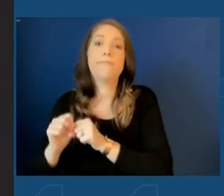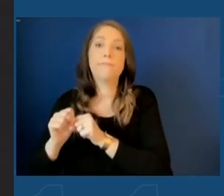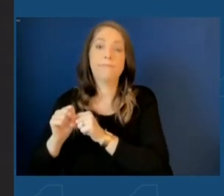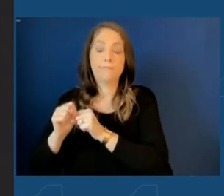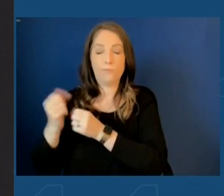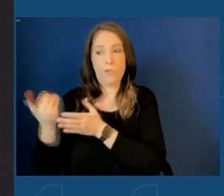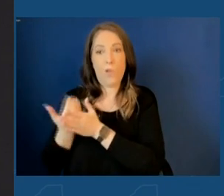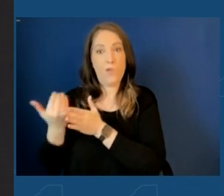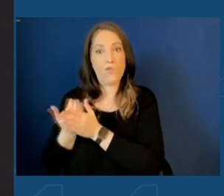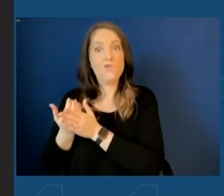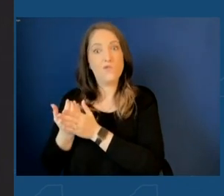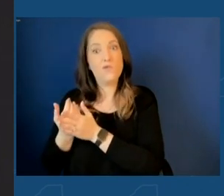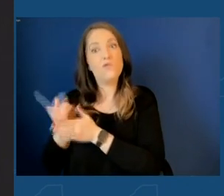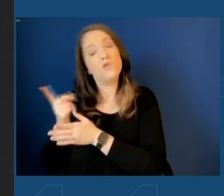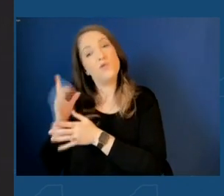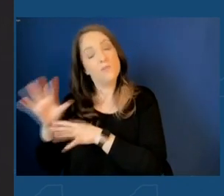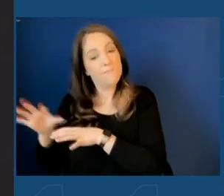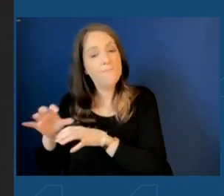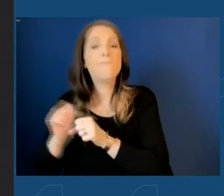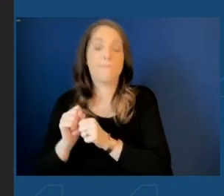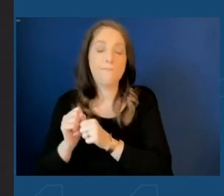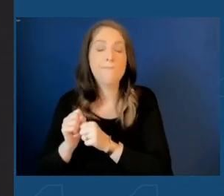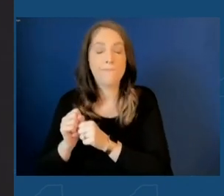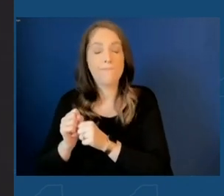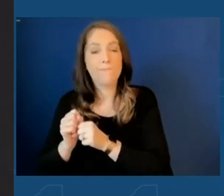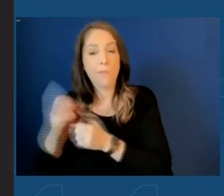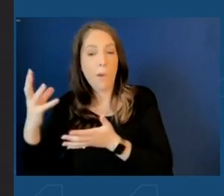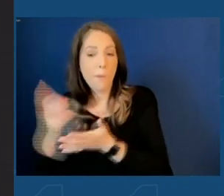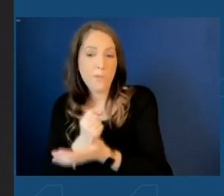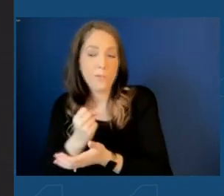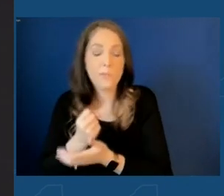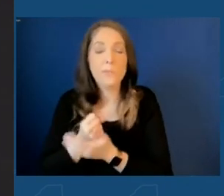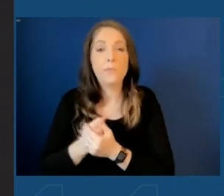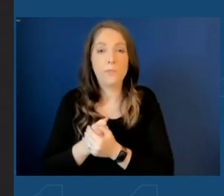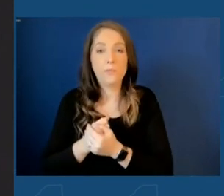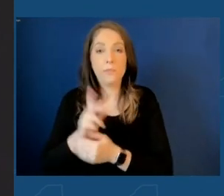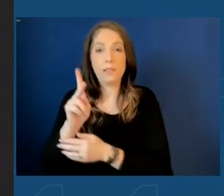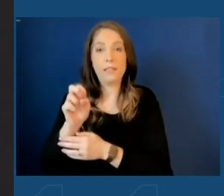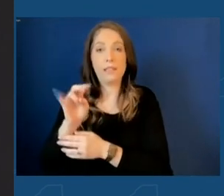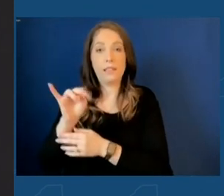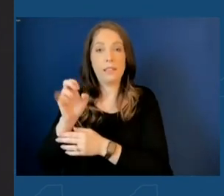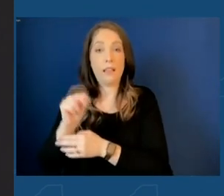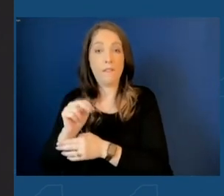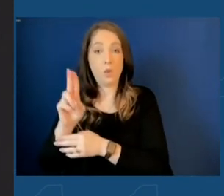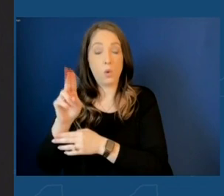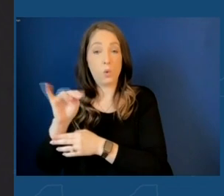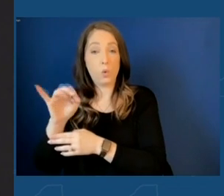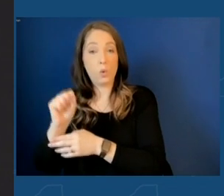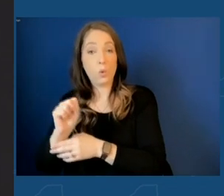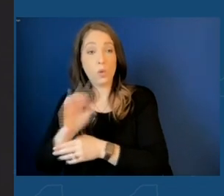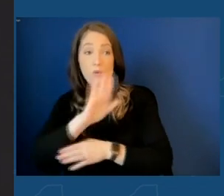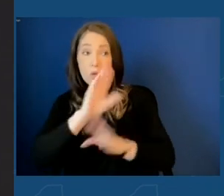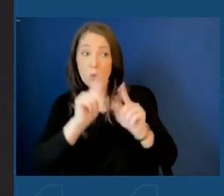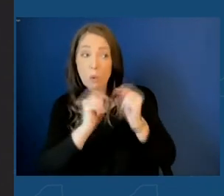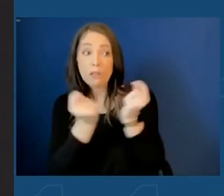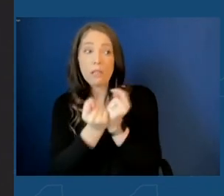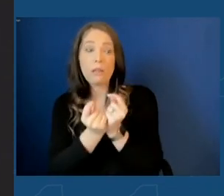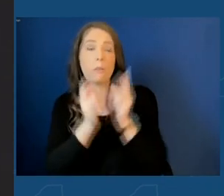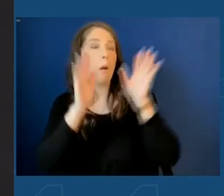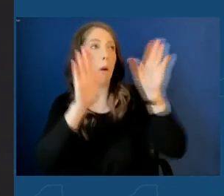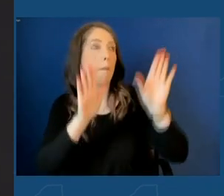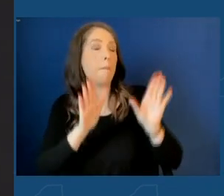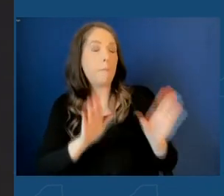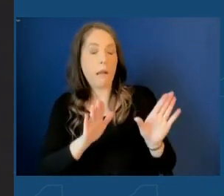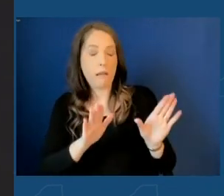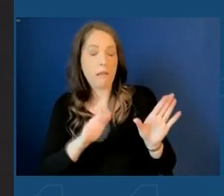that we would just not let go. And what Kevin Eunice, you did with our team, it was extraordinary. And I'm so proud that we have created the model